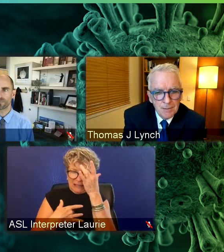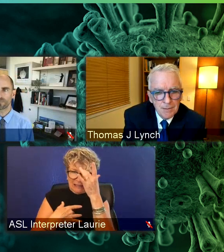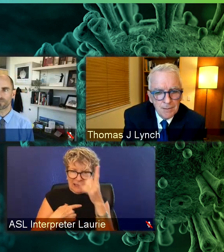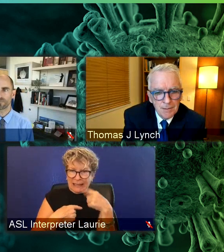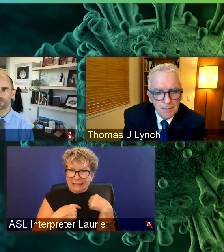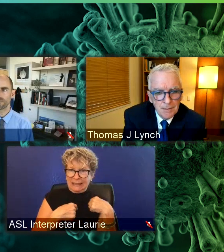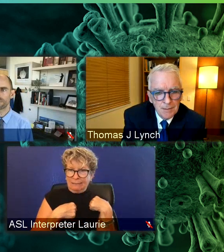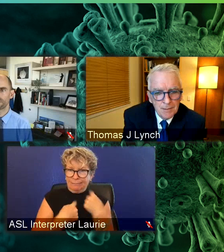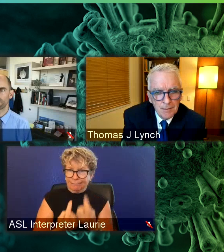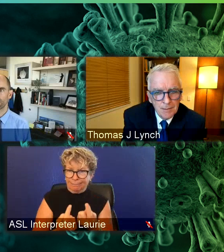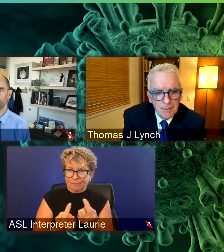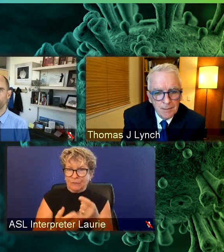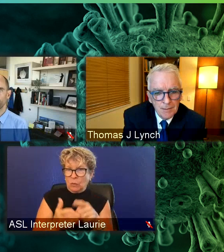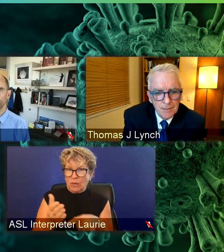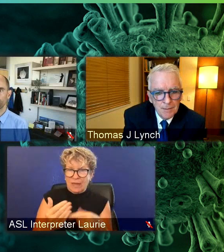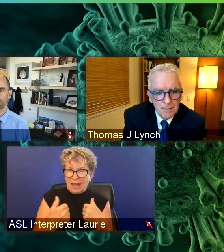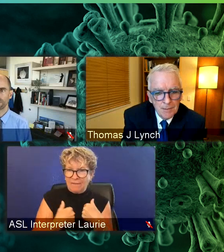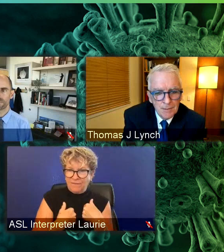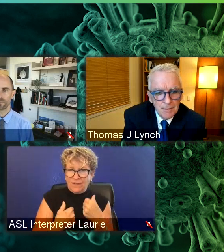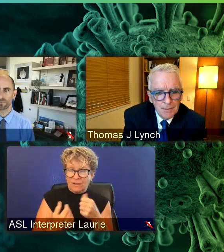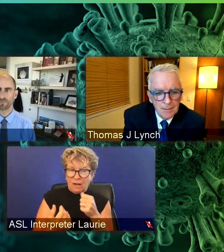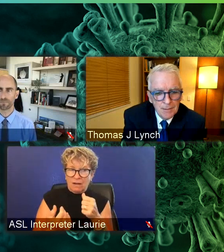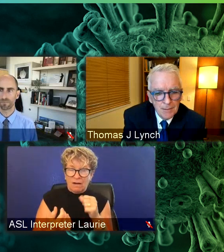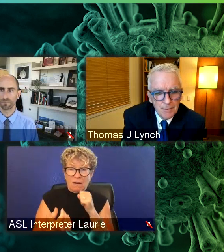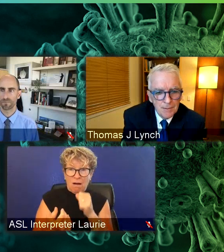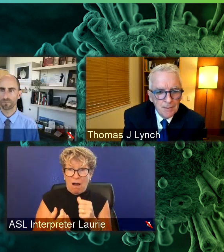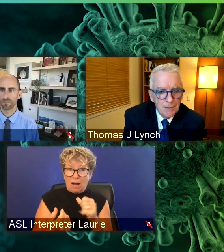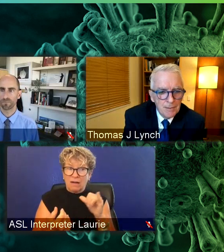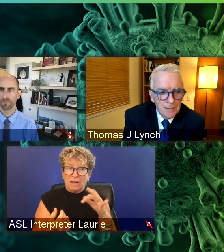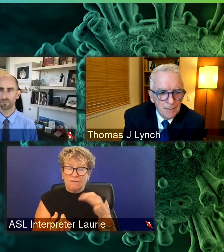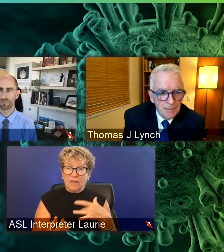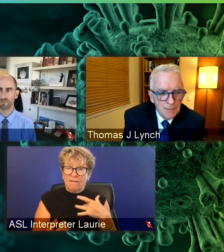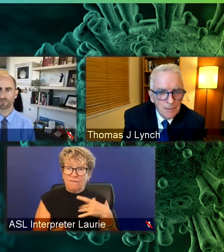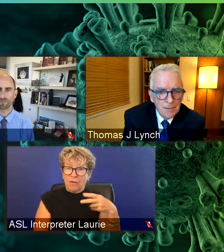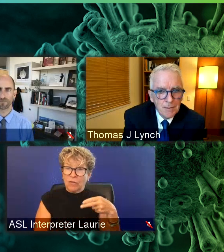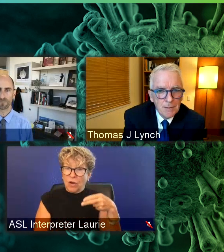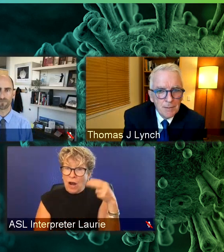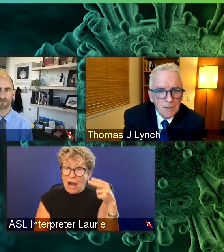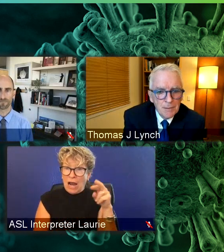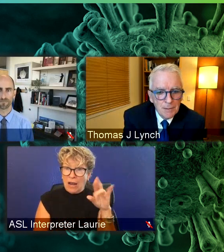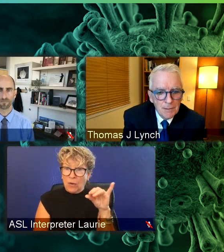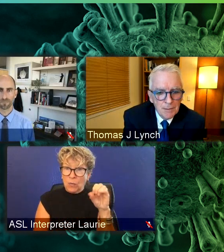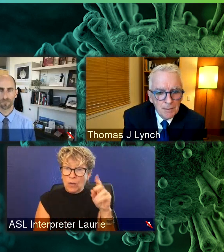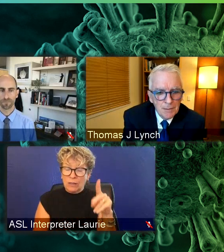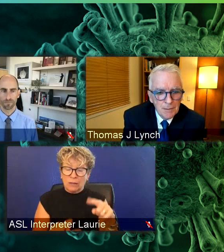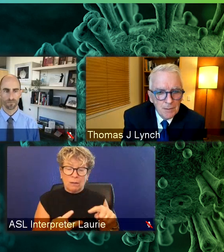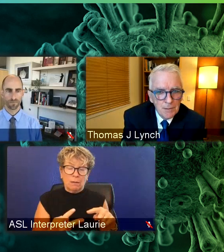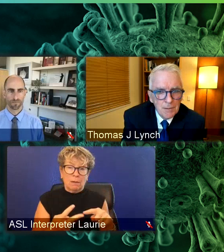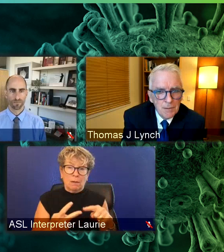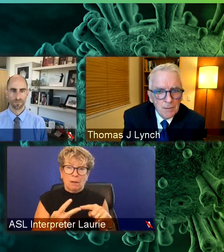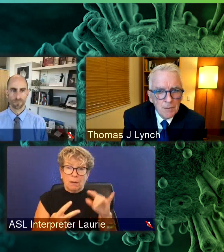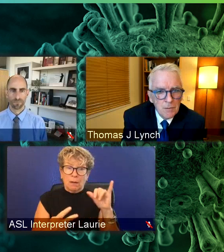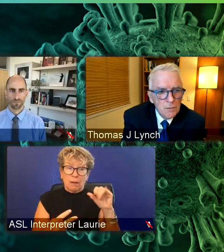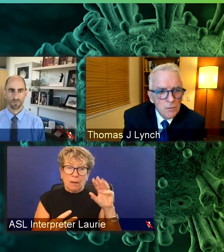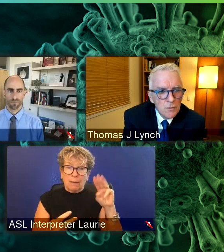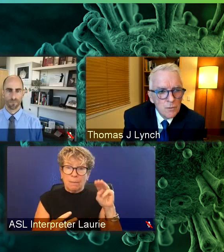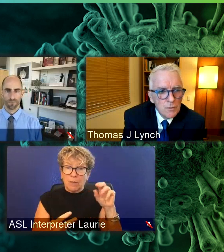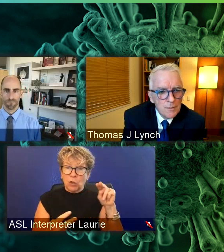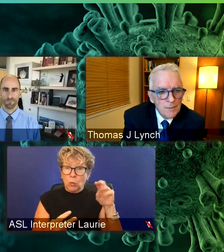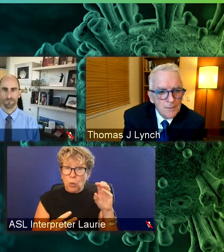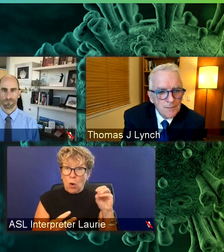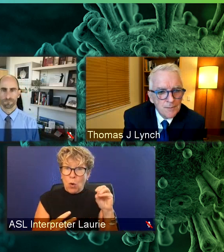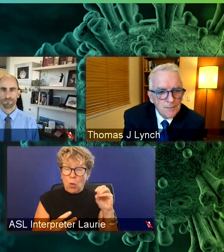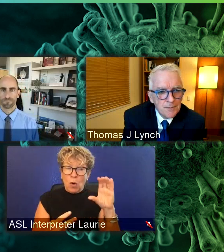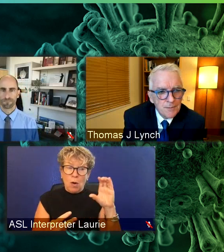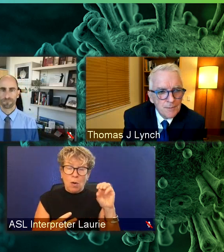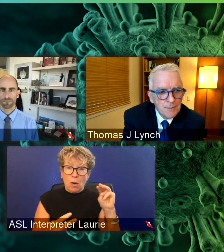there is a reason to think that they might be at higher risk, they're immunocompromised, et cetera, you know, those are things that really, you know, each individual